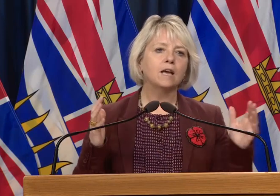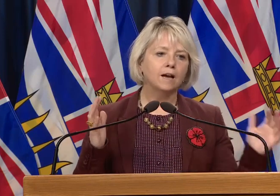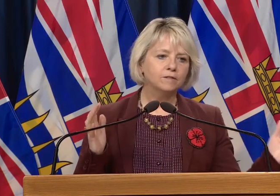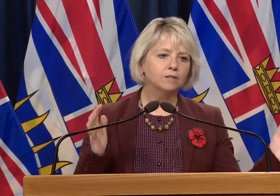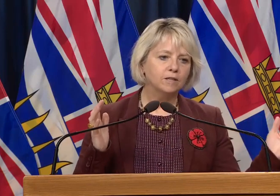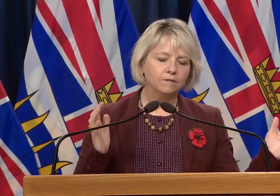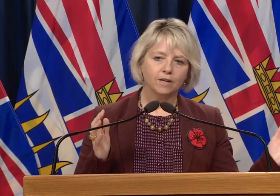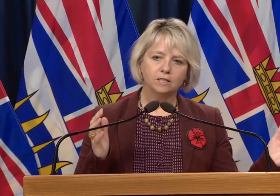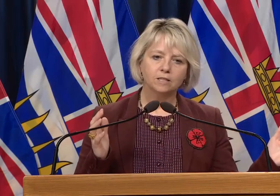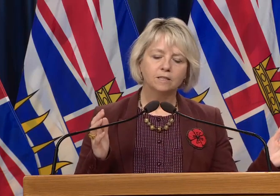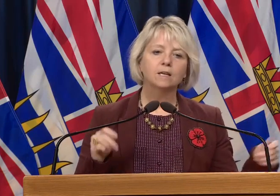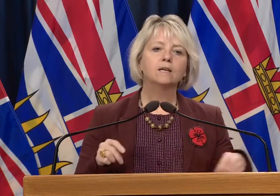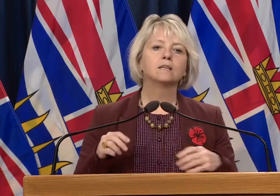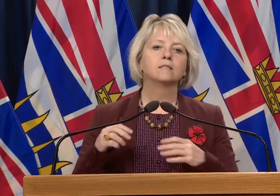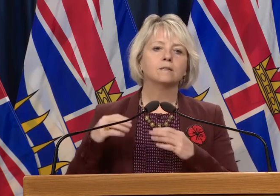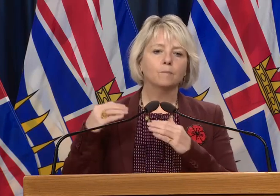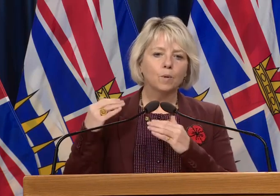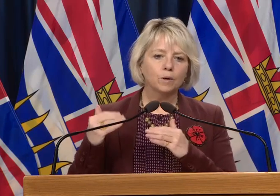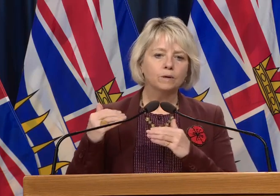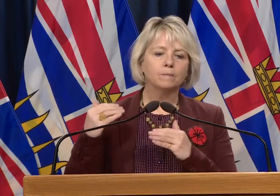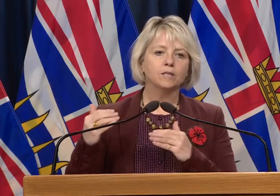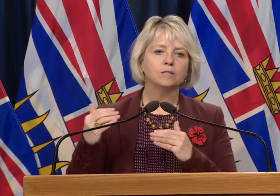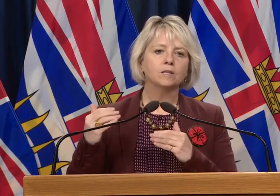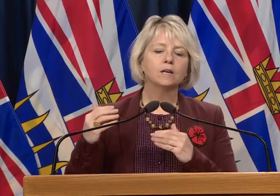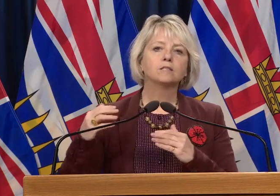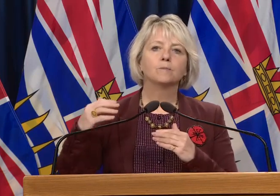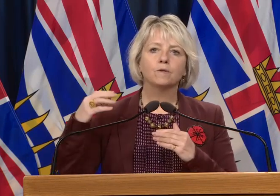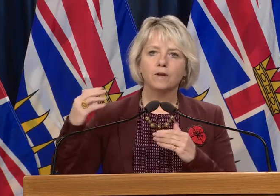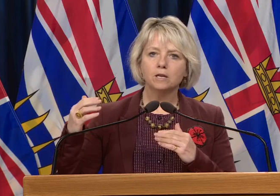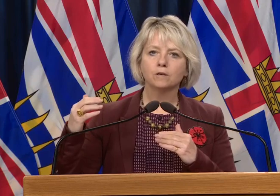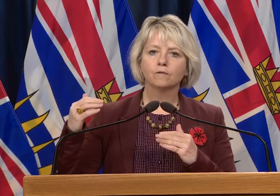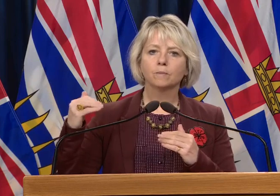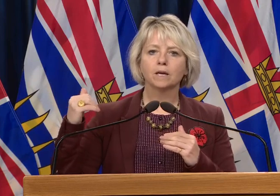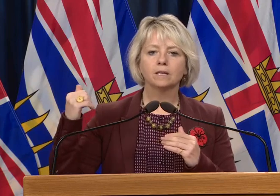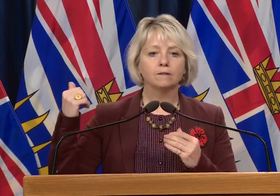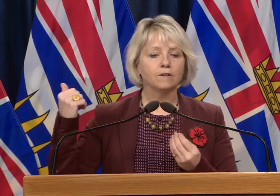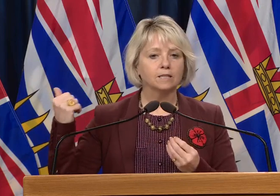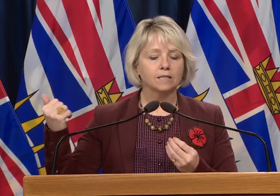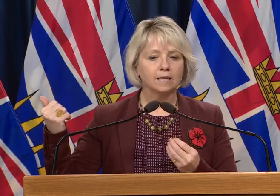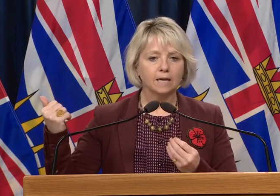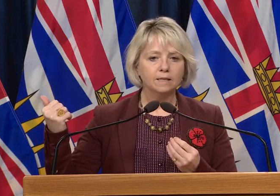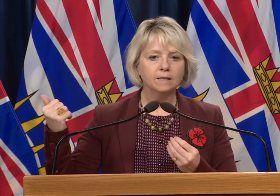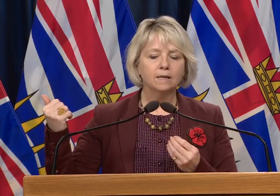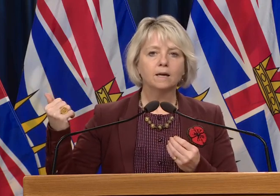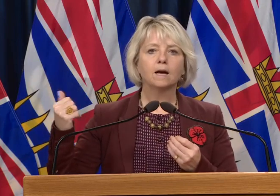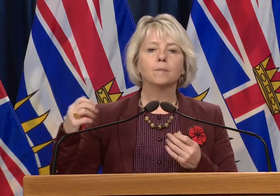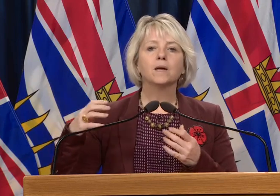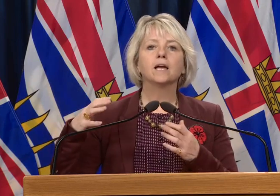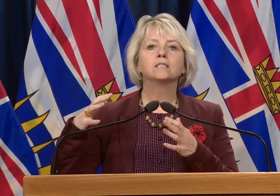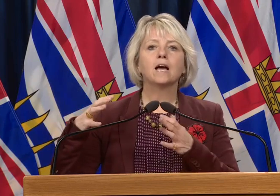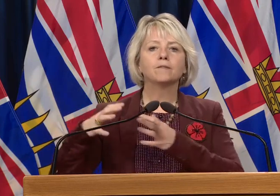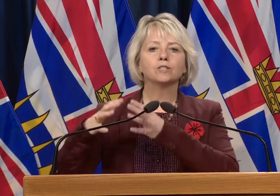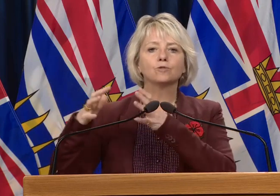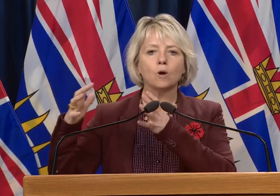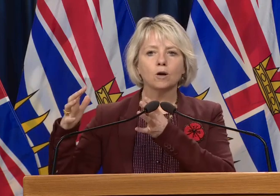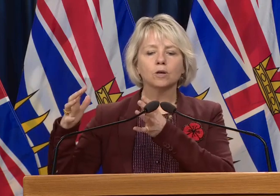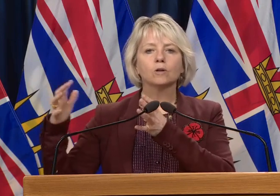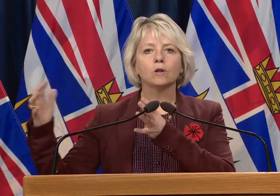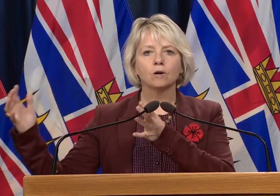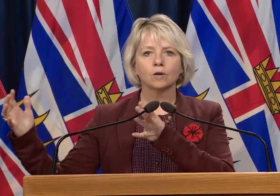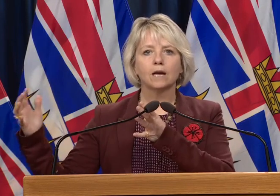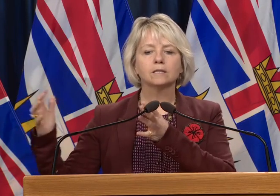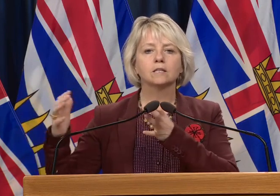even after infection, is an important measure to prevent you from getting infected again and to have a